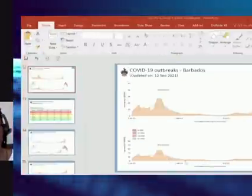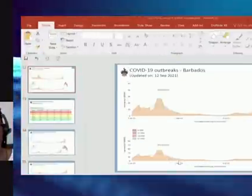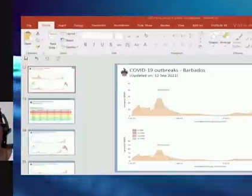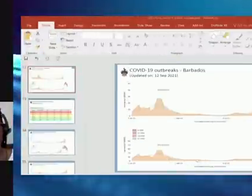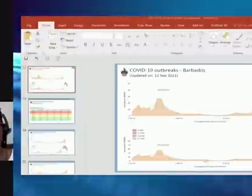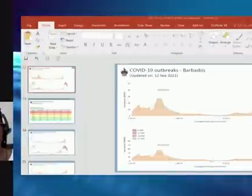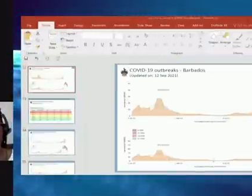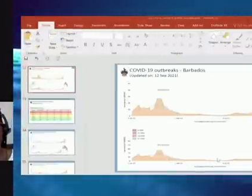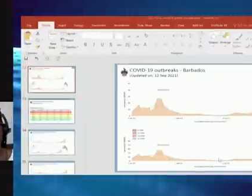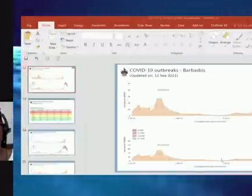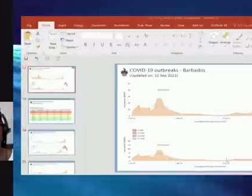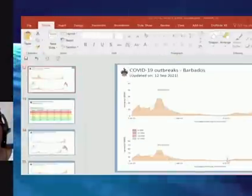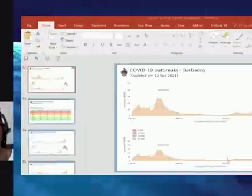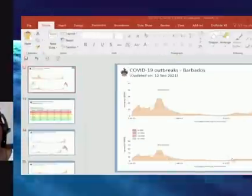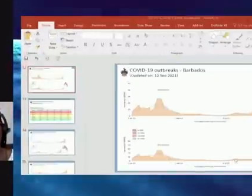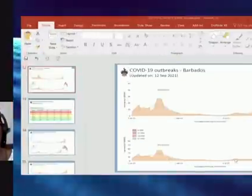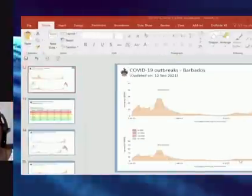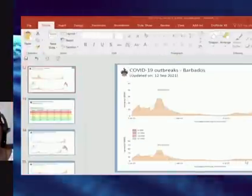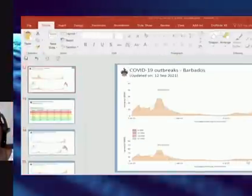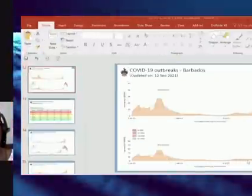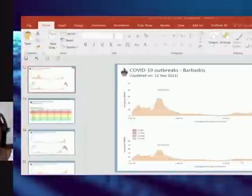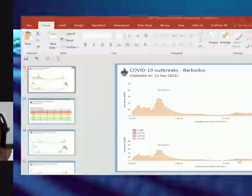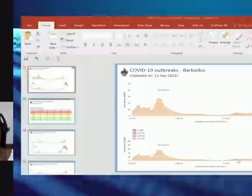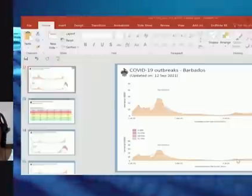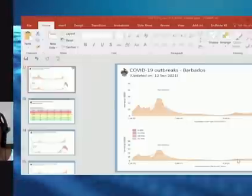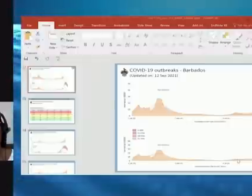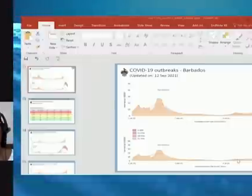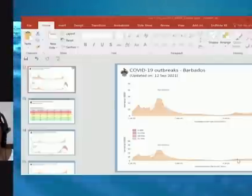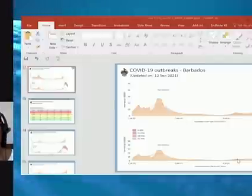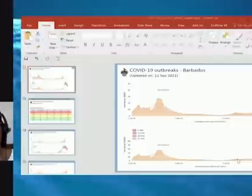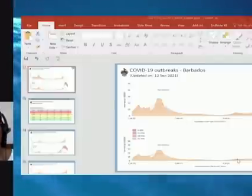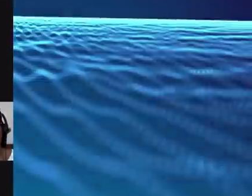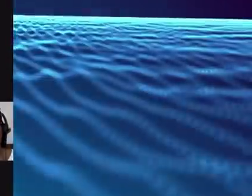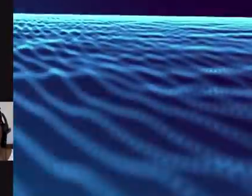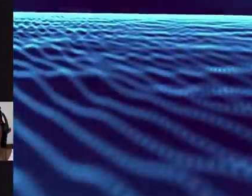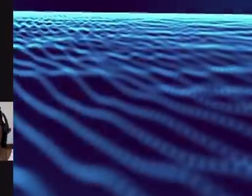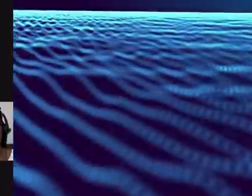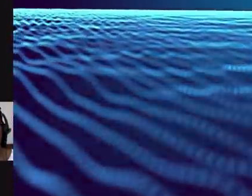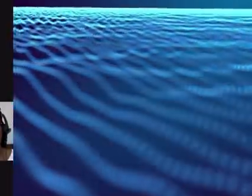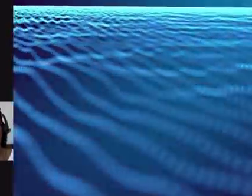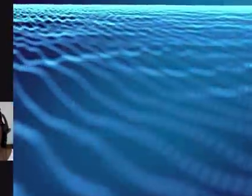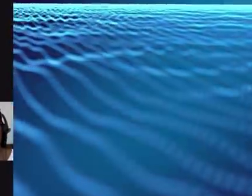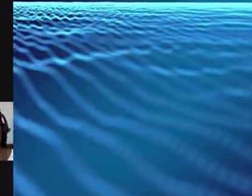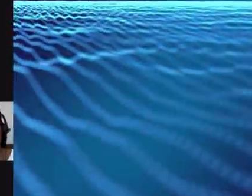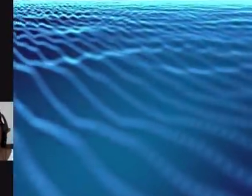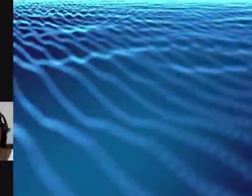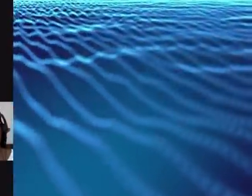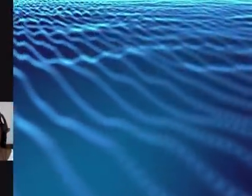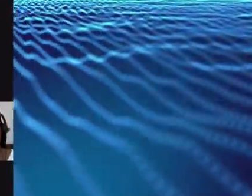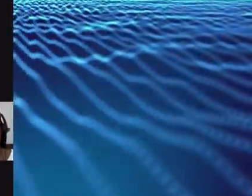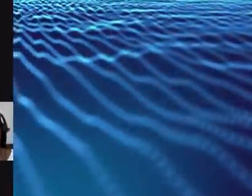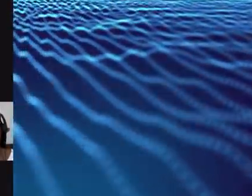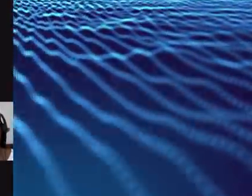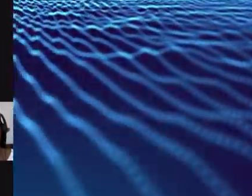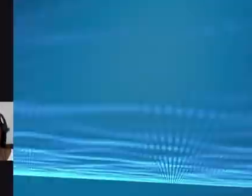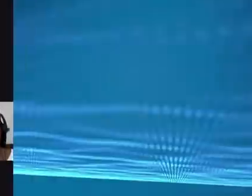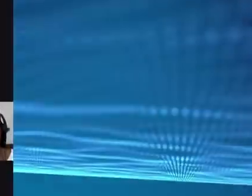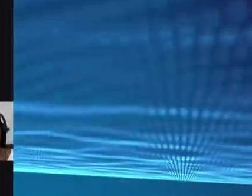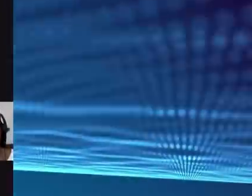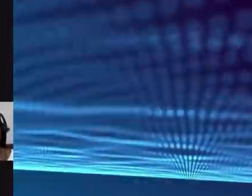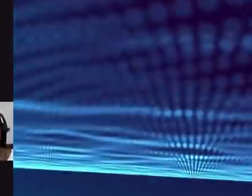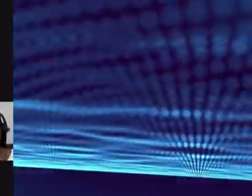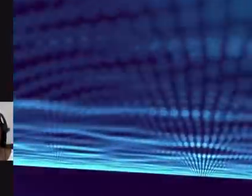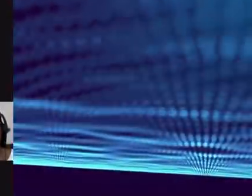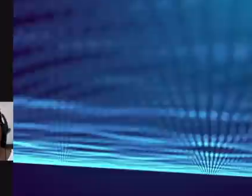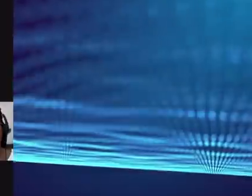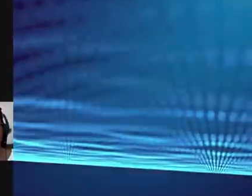We had very little activity throughout. And then we had a small blip there in July. Then we started to really take off at the beginning of